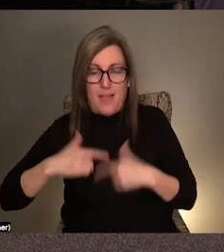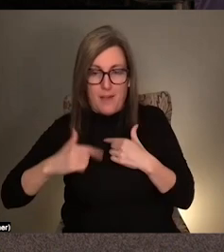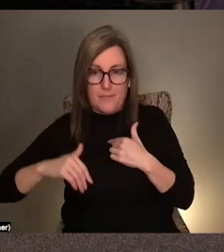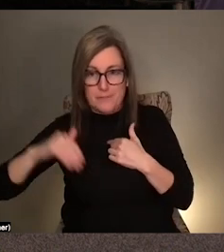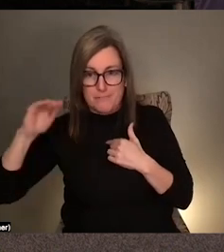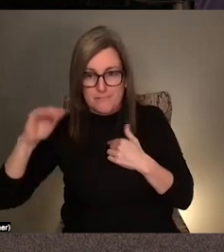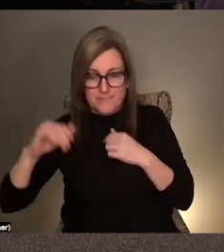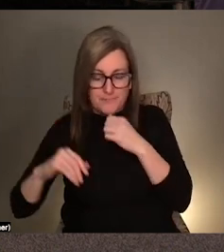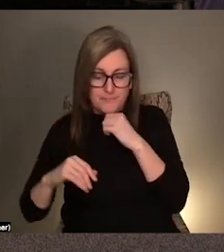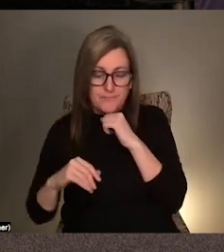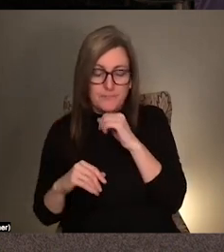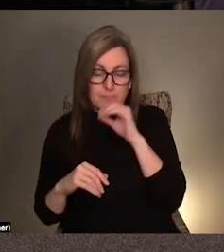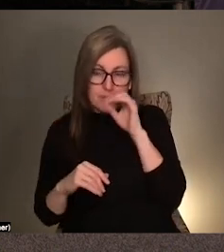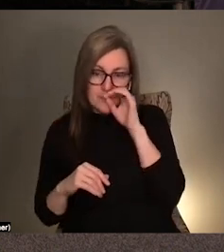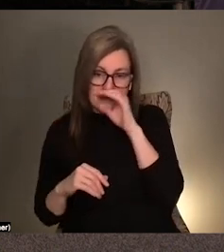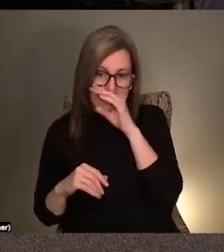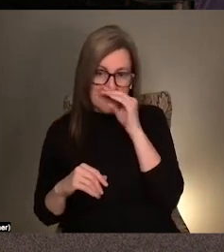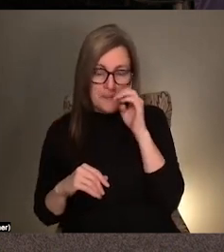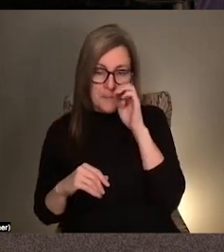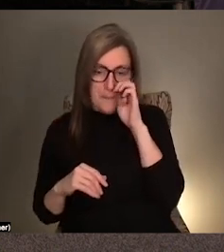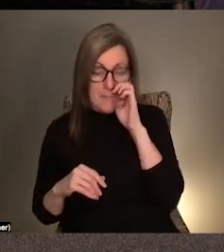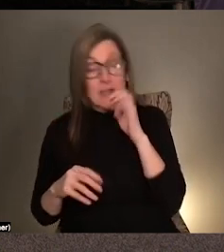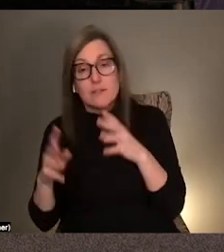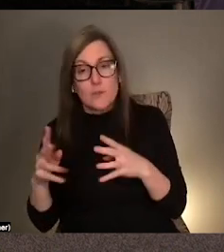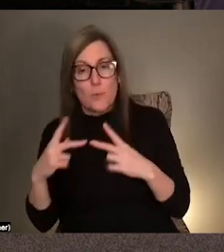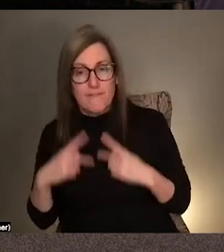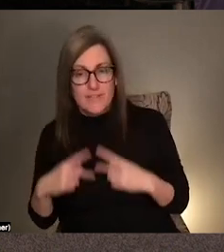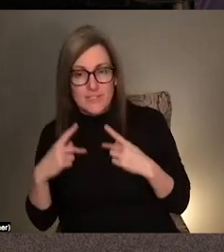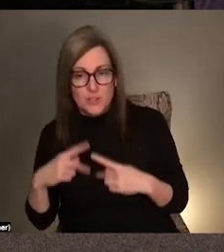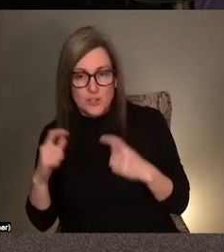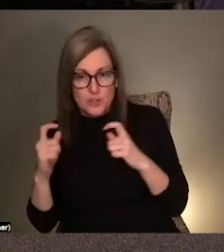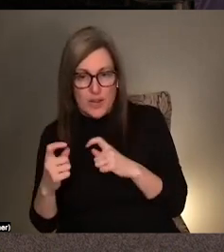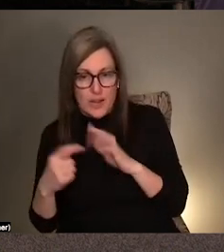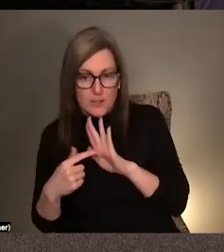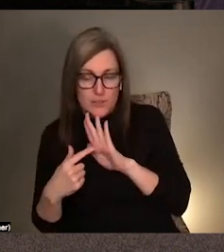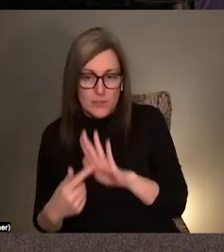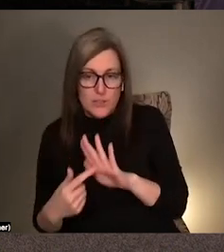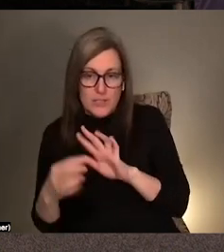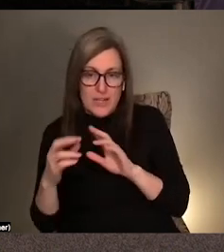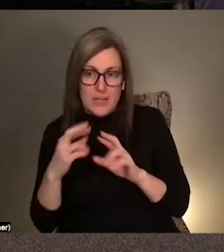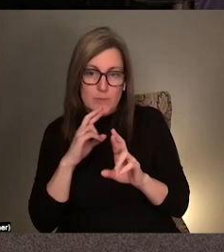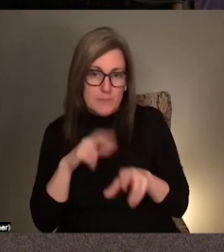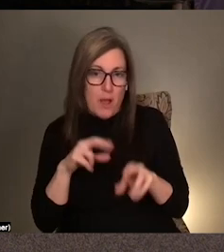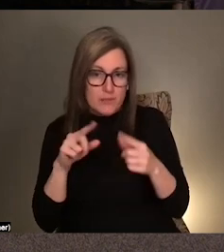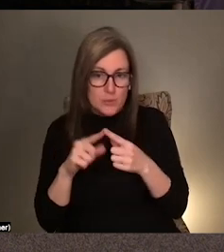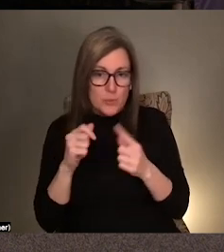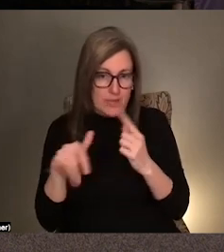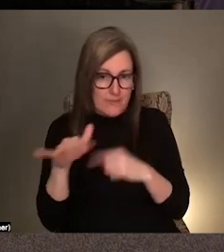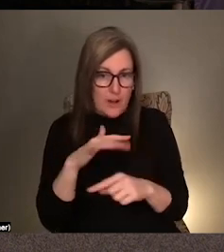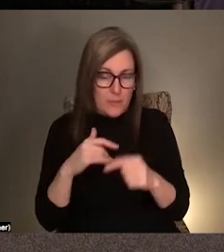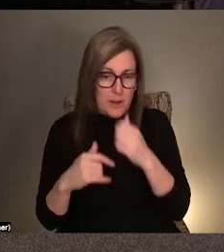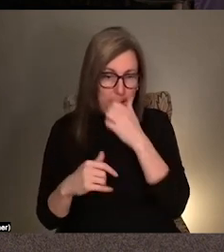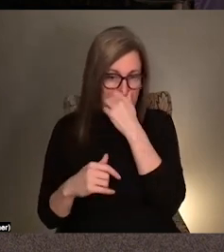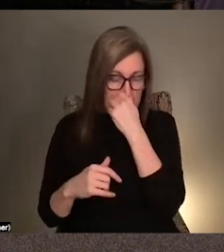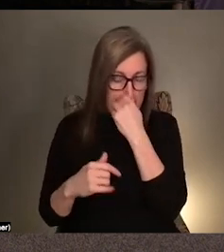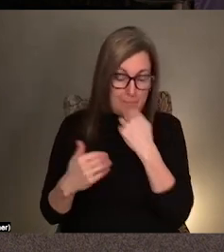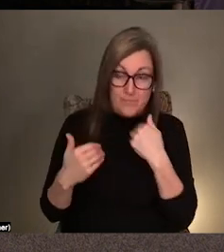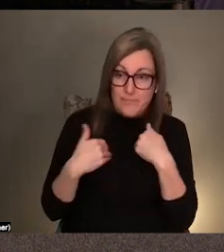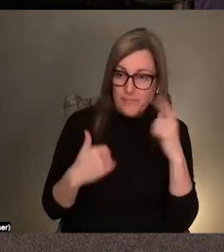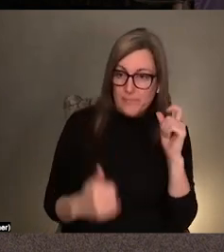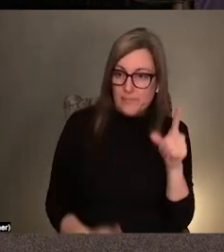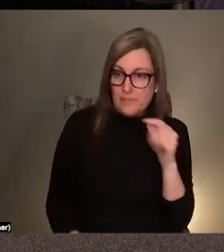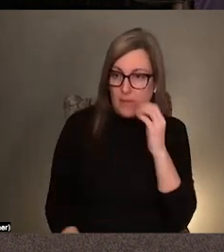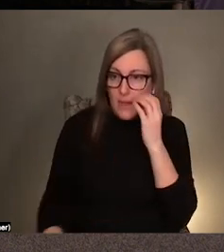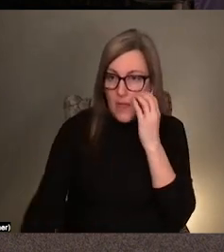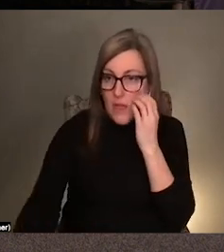map like physical change in response to the environment. Yeah. We have a question from Hannah Noraly and